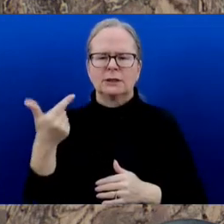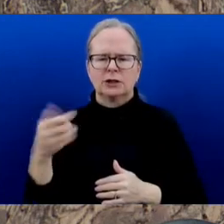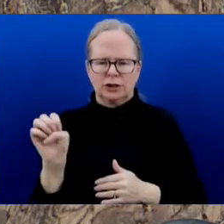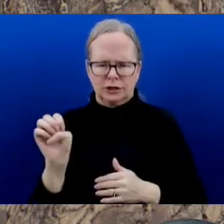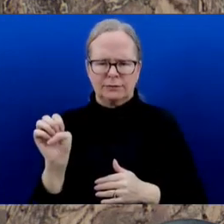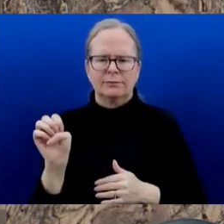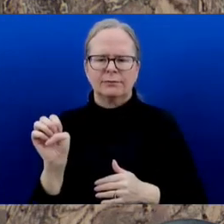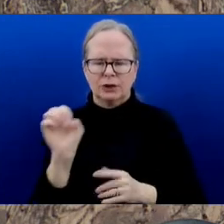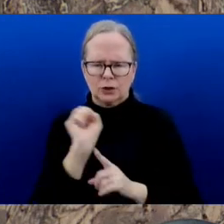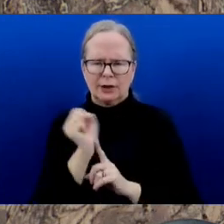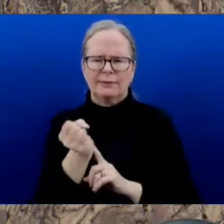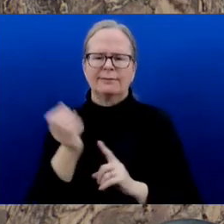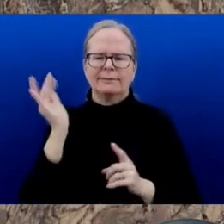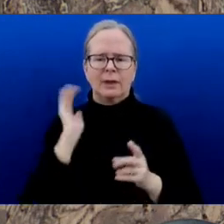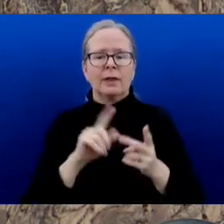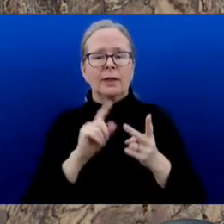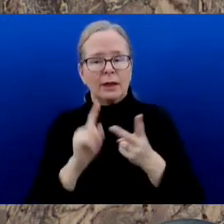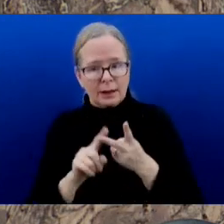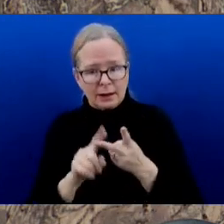jaw.